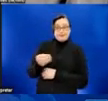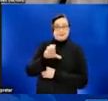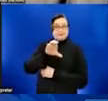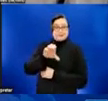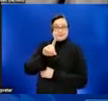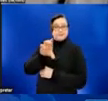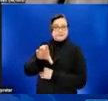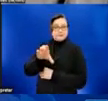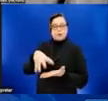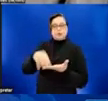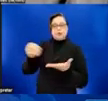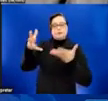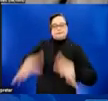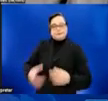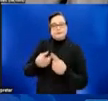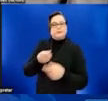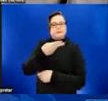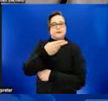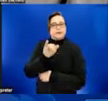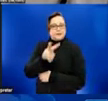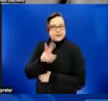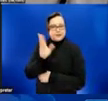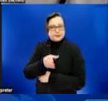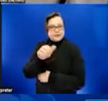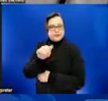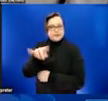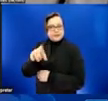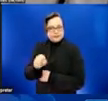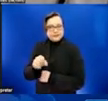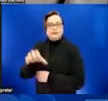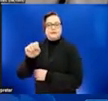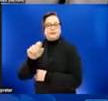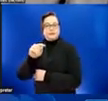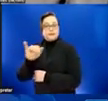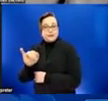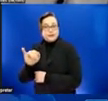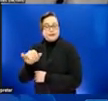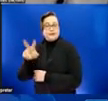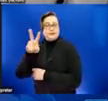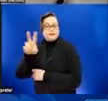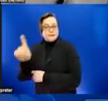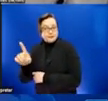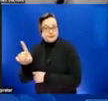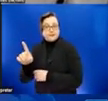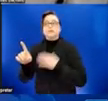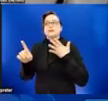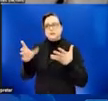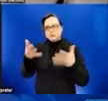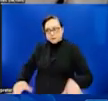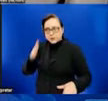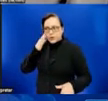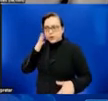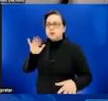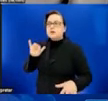as well as our work to address continued increases in sexually transmitted infections or STIs. For